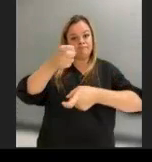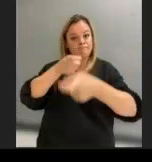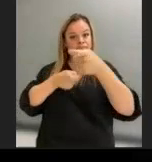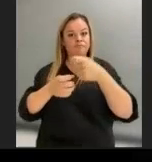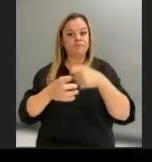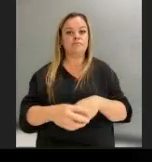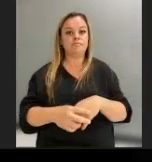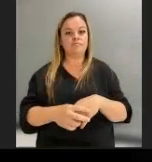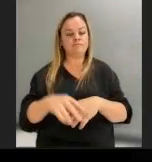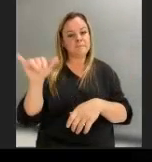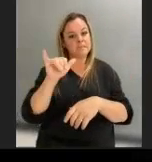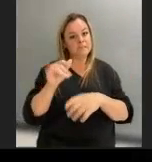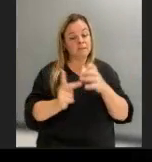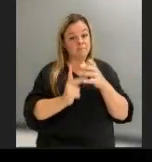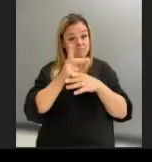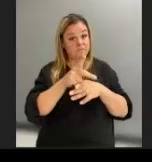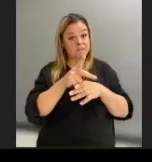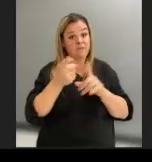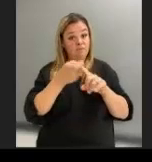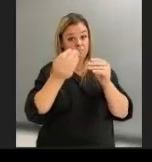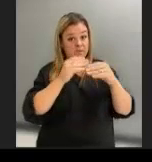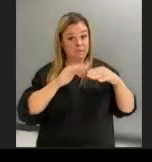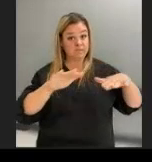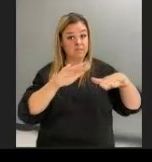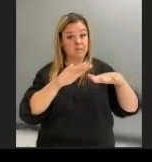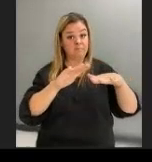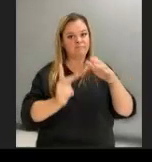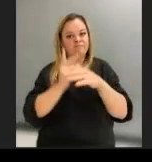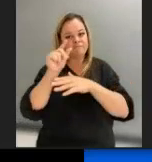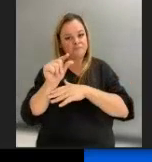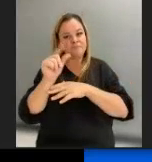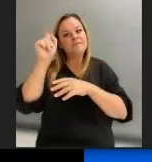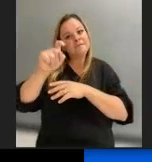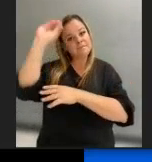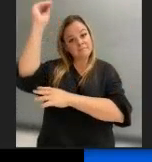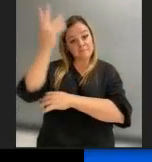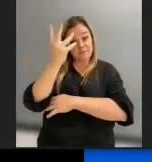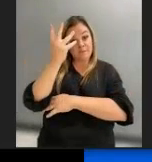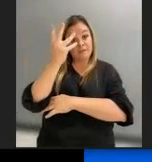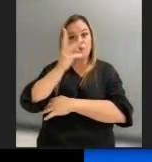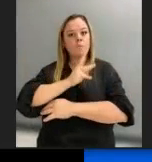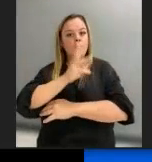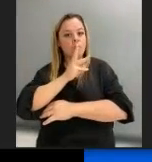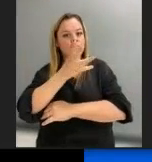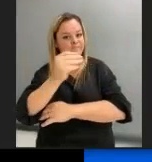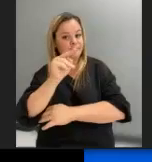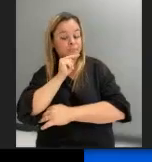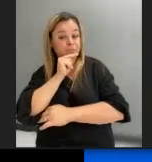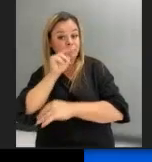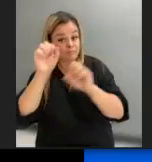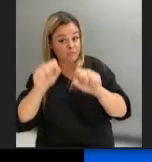Like plants on land, phytoplankton needs sunlight, water, and nutrients to grow.